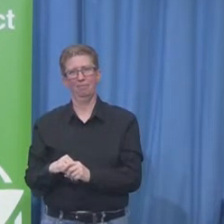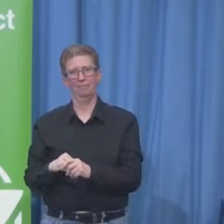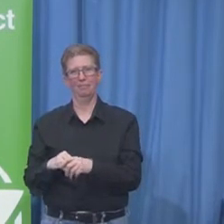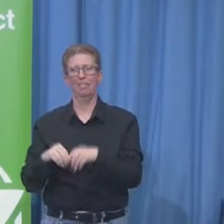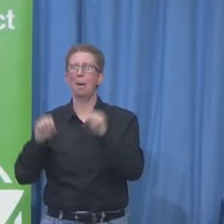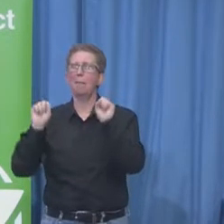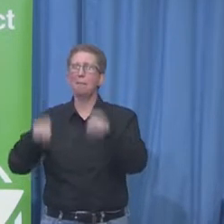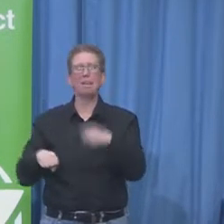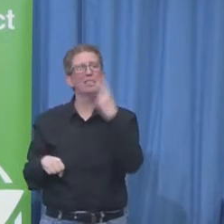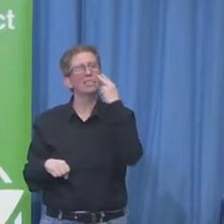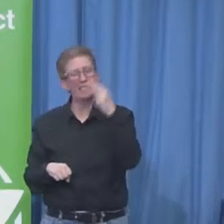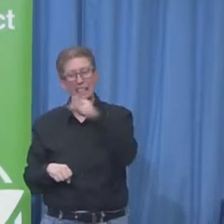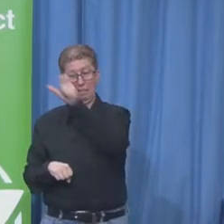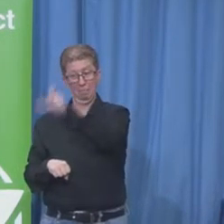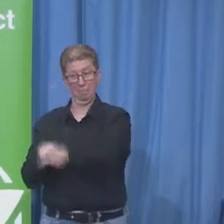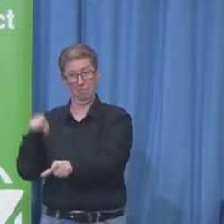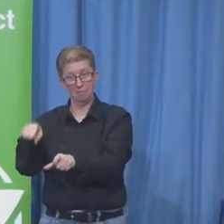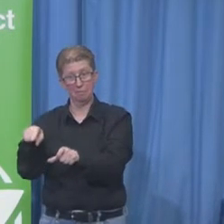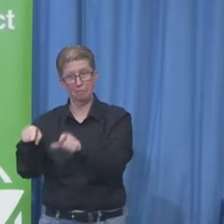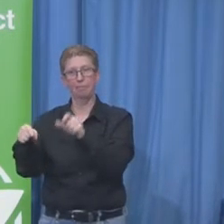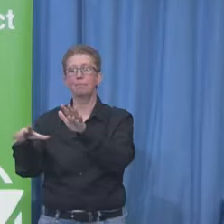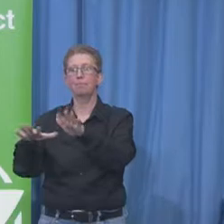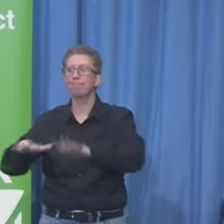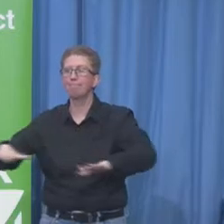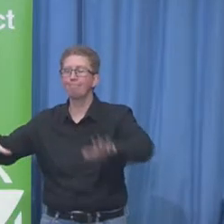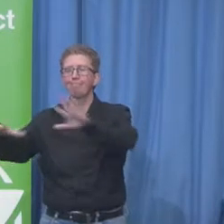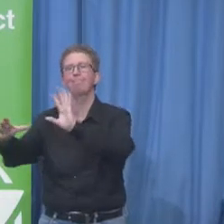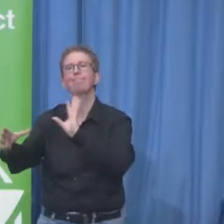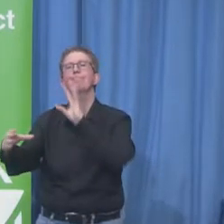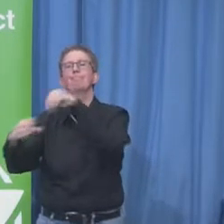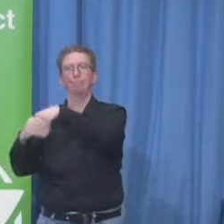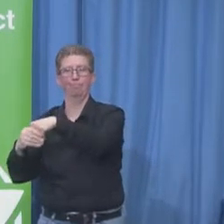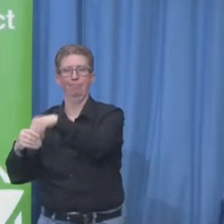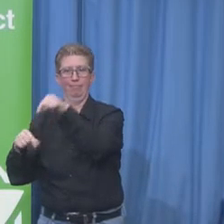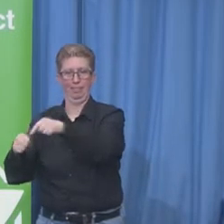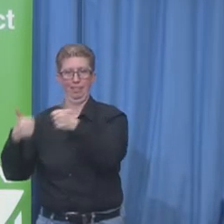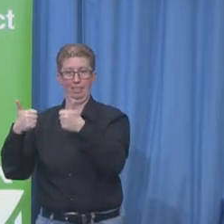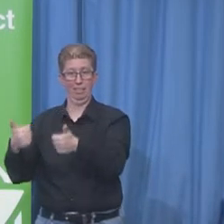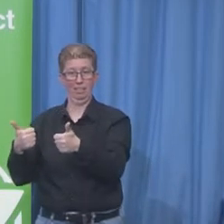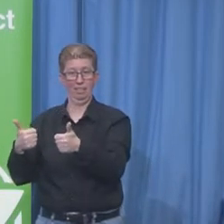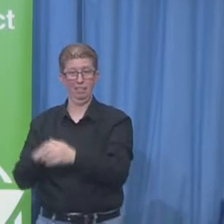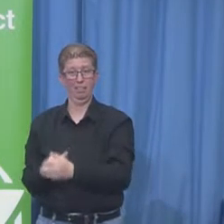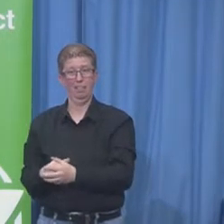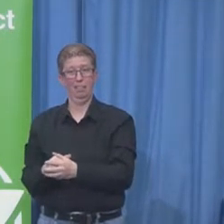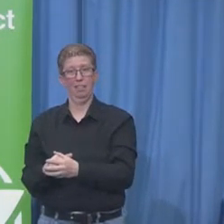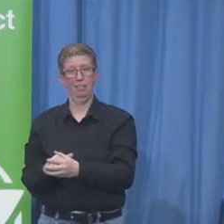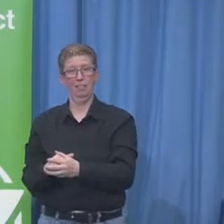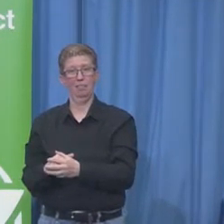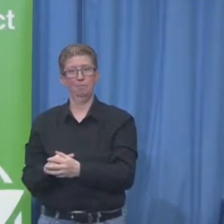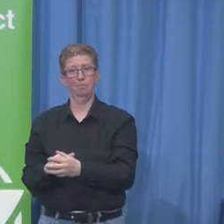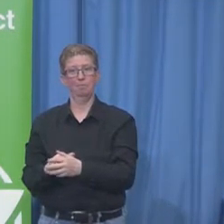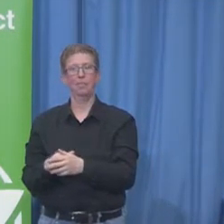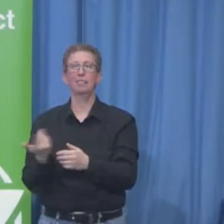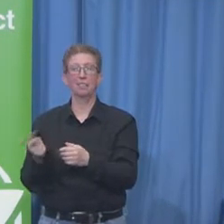takes an extra step or two to hire folks with disabilities, they probably won't take that extra step or two. So leadership is really important.